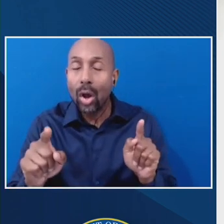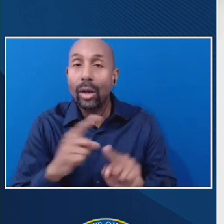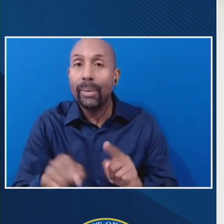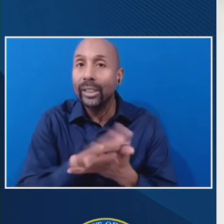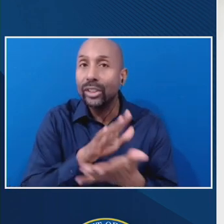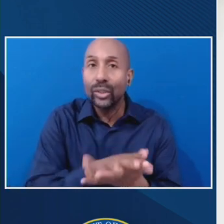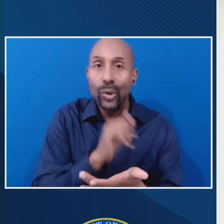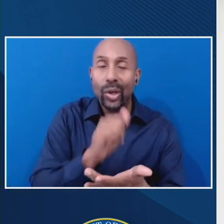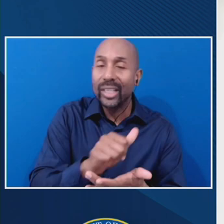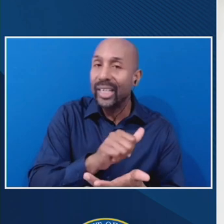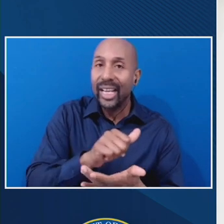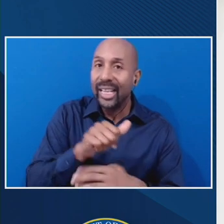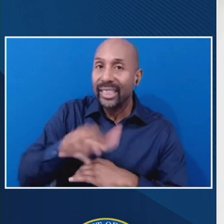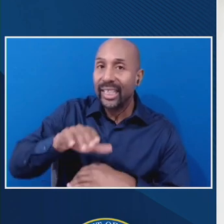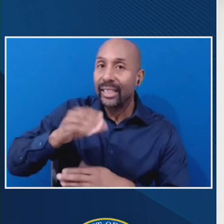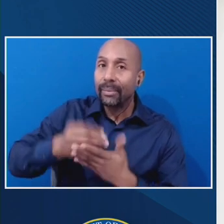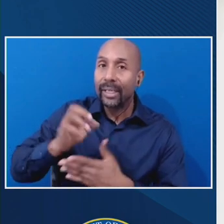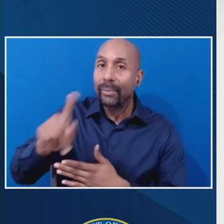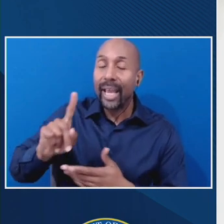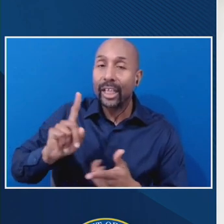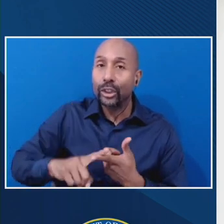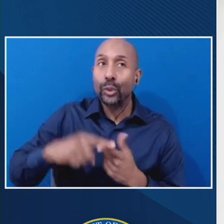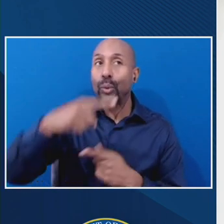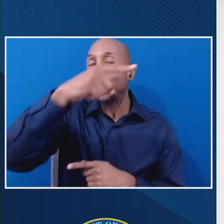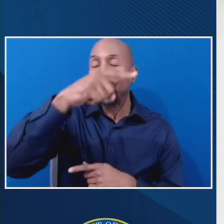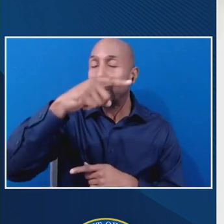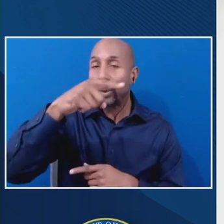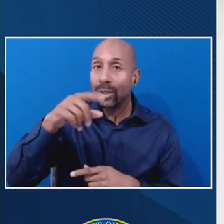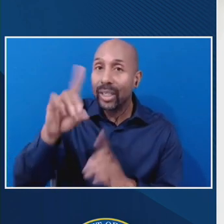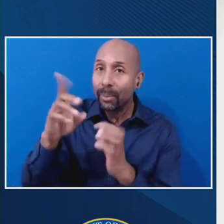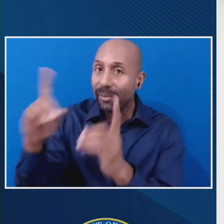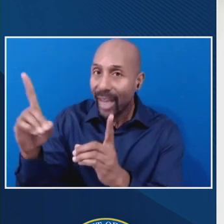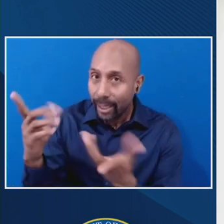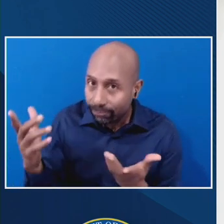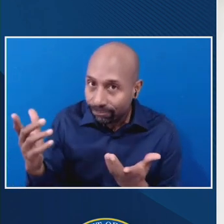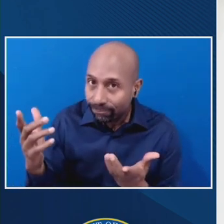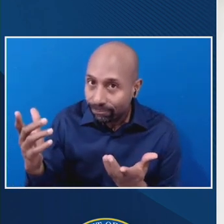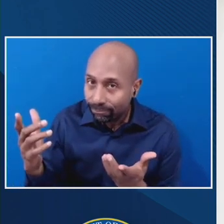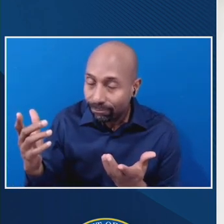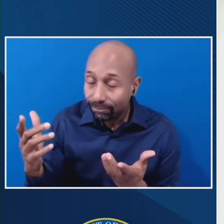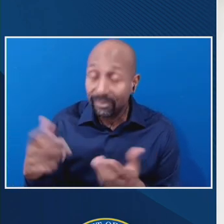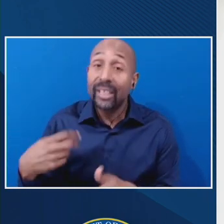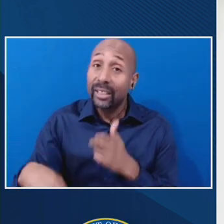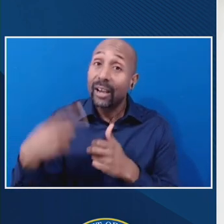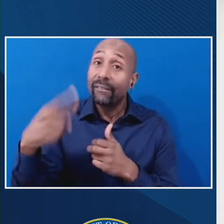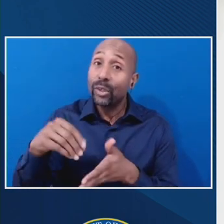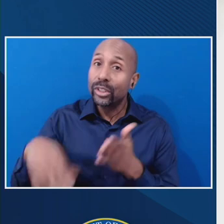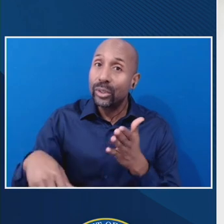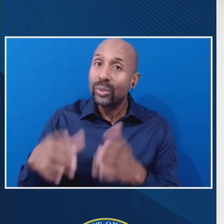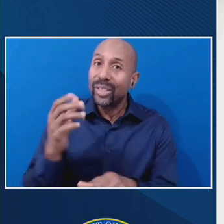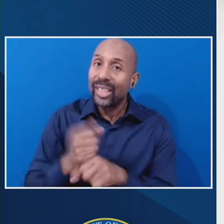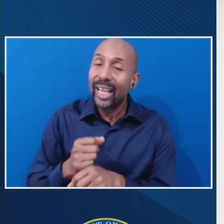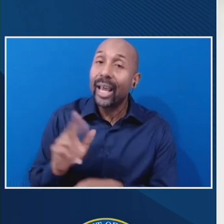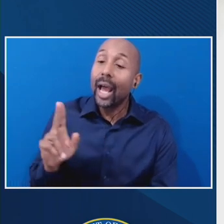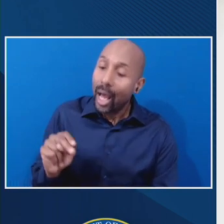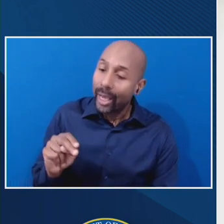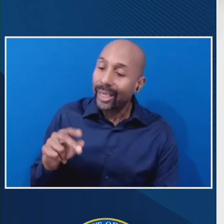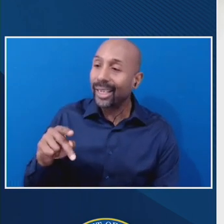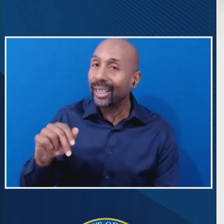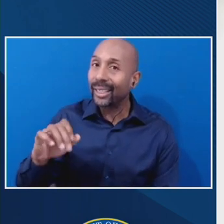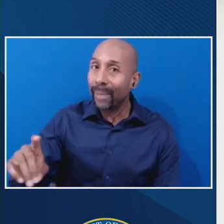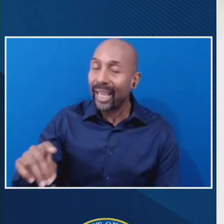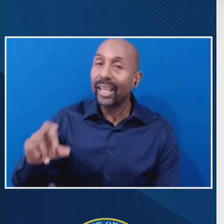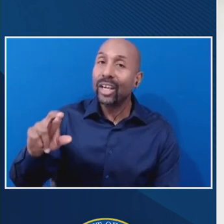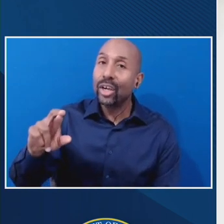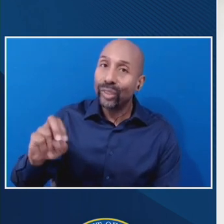return any of their title for aid. And it should be noted that it's very difficult for students to get an unpaid refund discharge. because